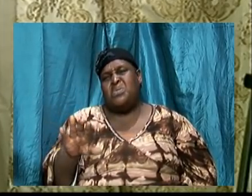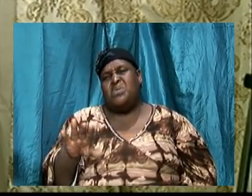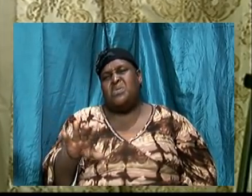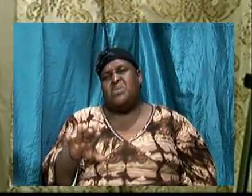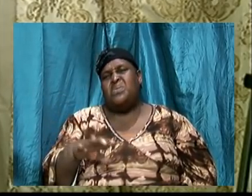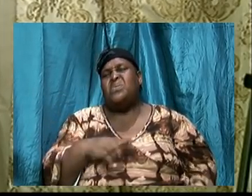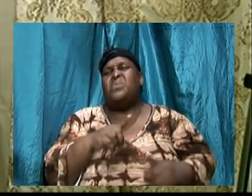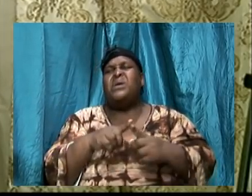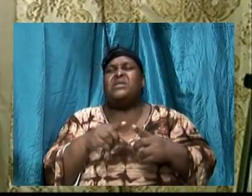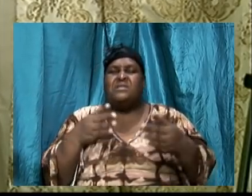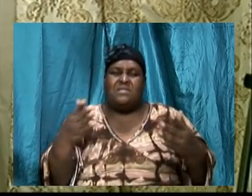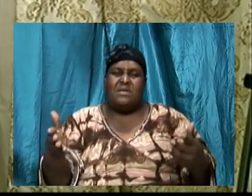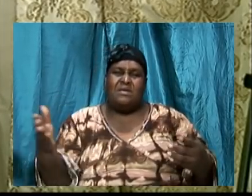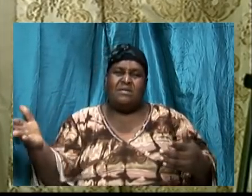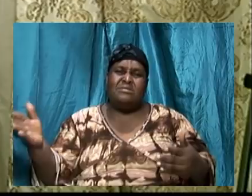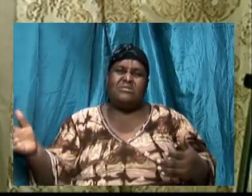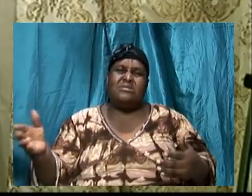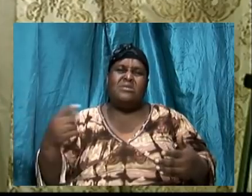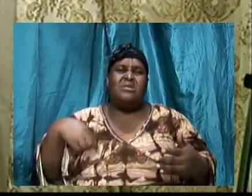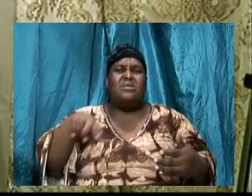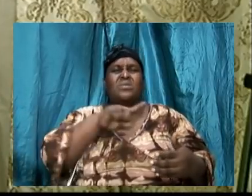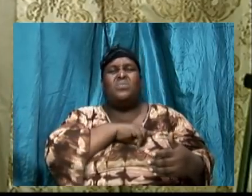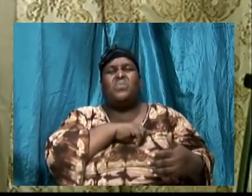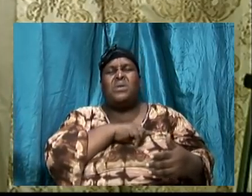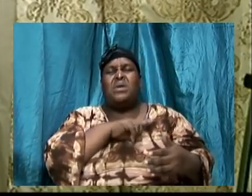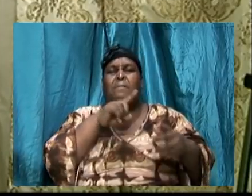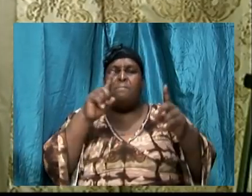and the Lord expects us to know,